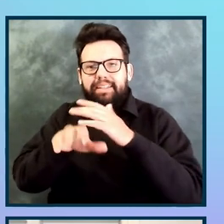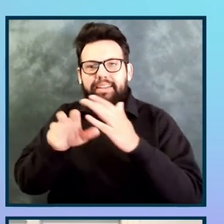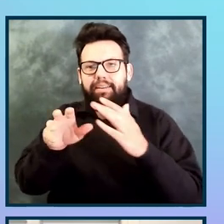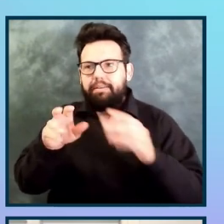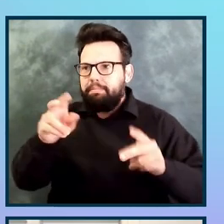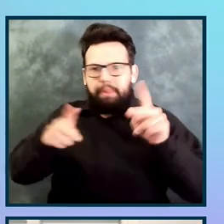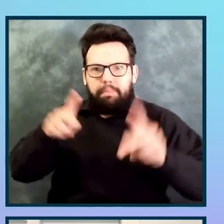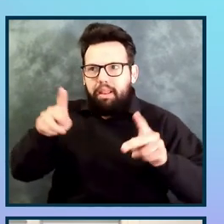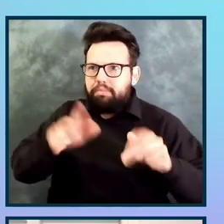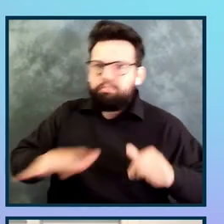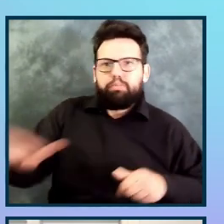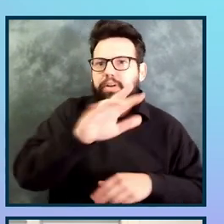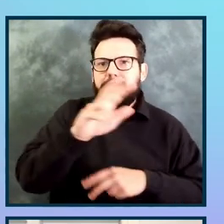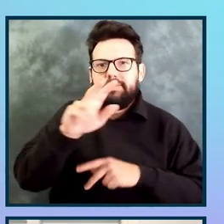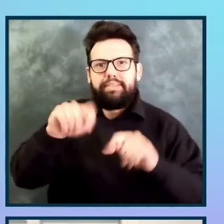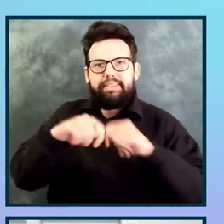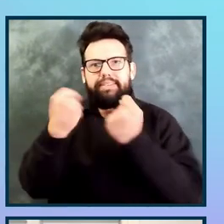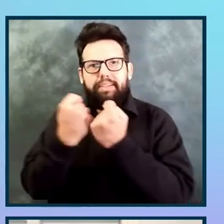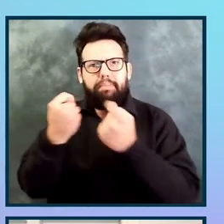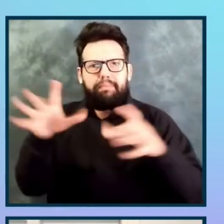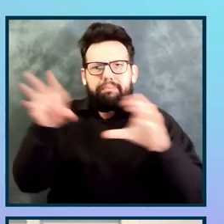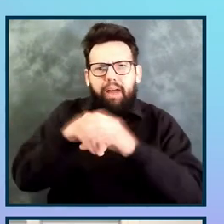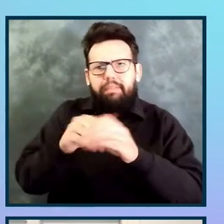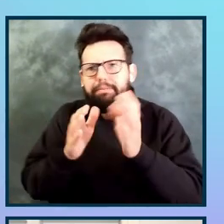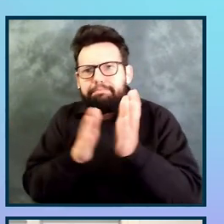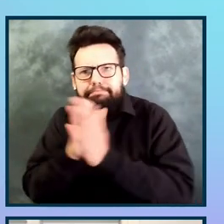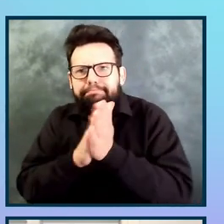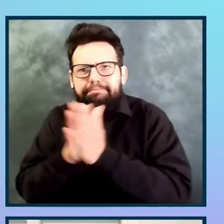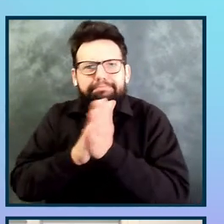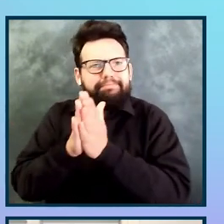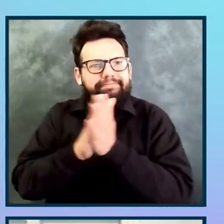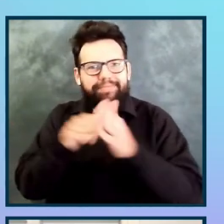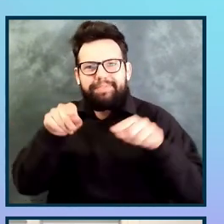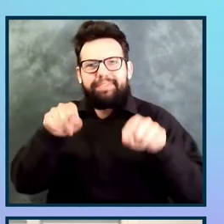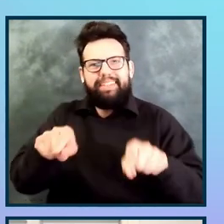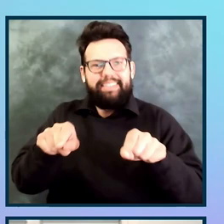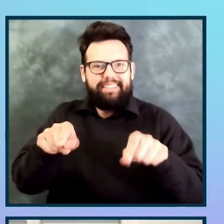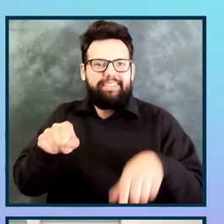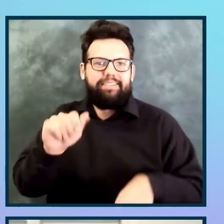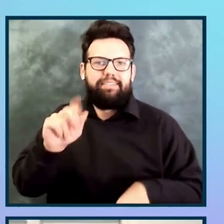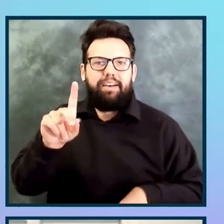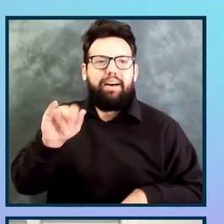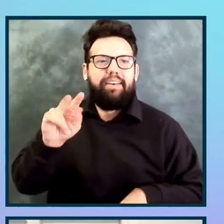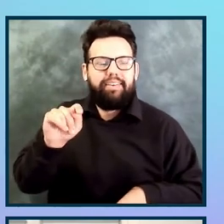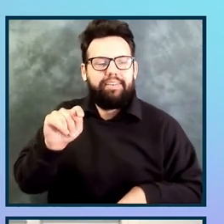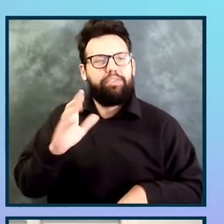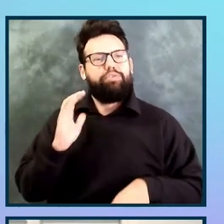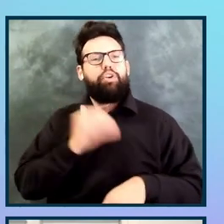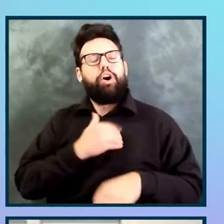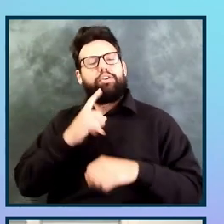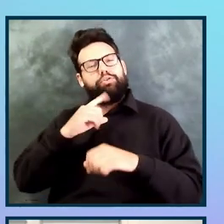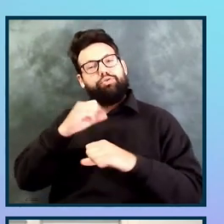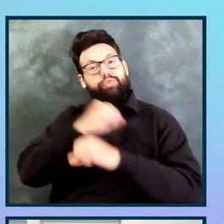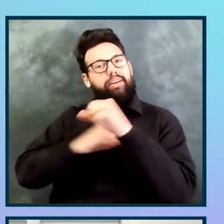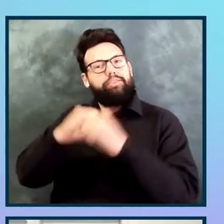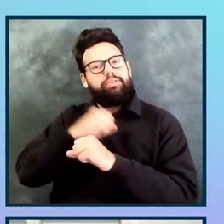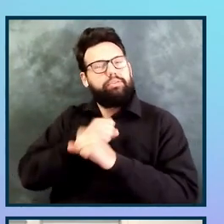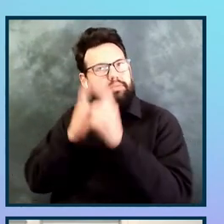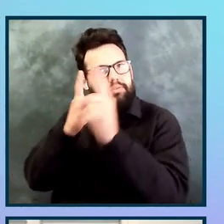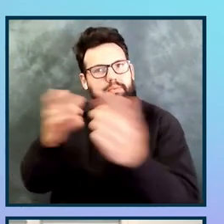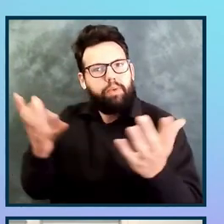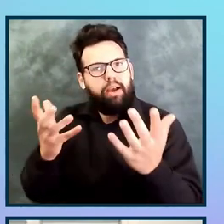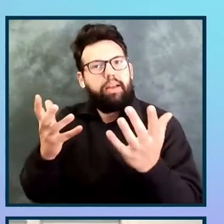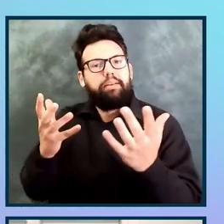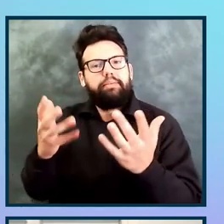contribute to Adobe Journey Optimizer. So we definitely, in our strategy, wanted to keep leveraging the hybrid testing.